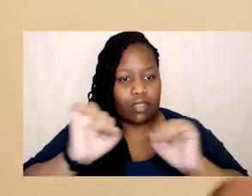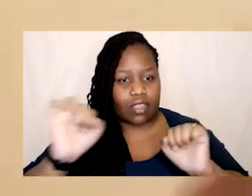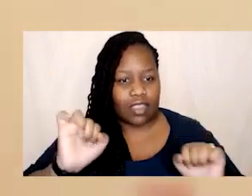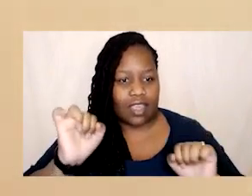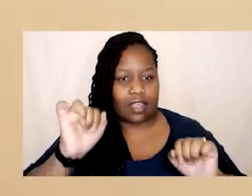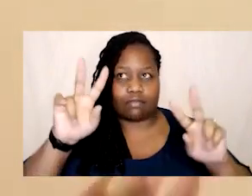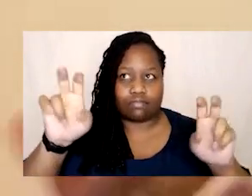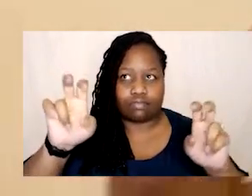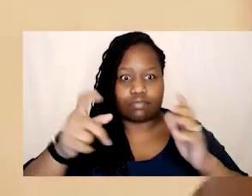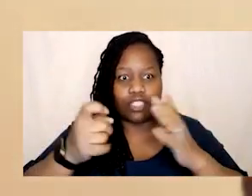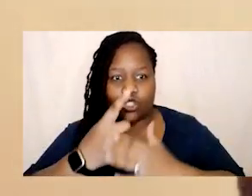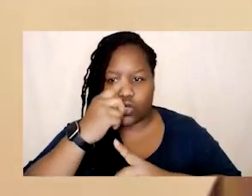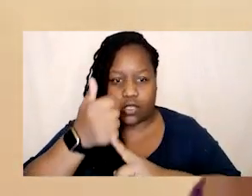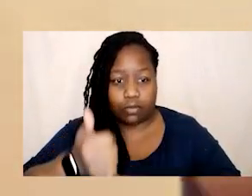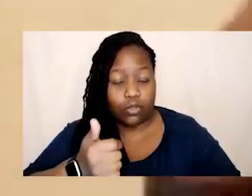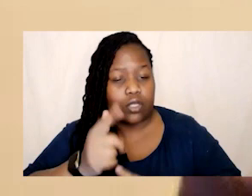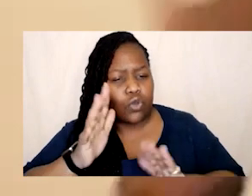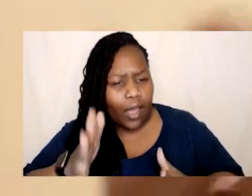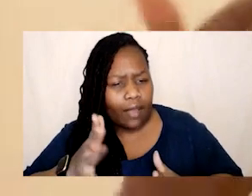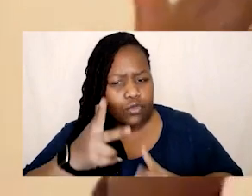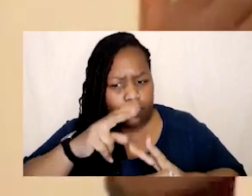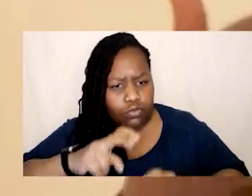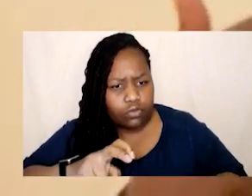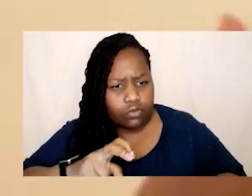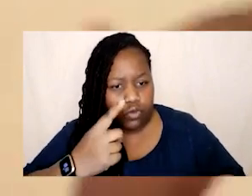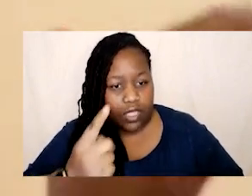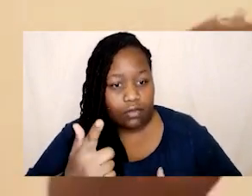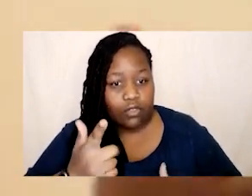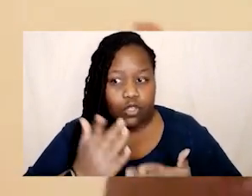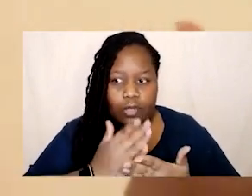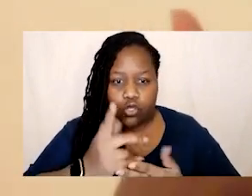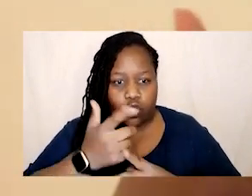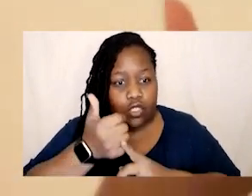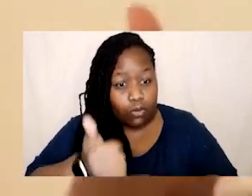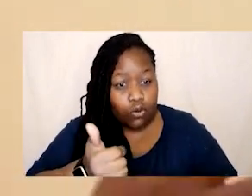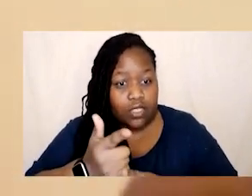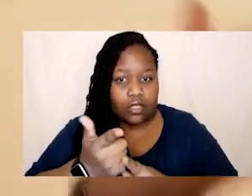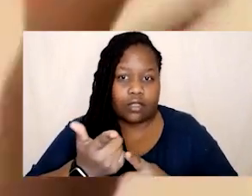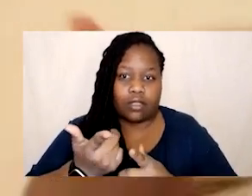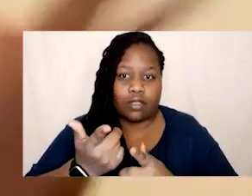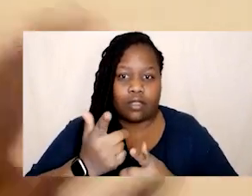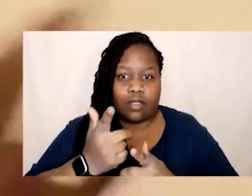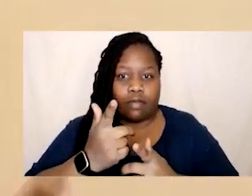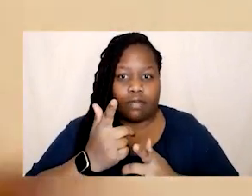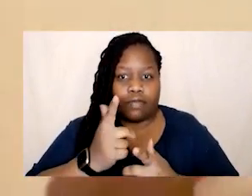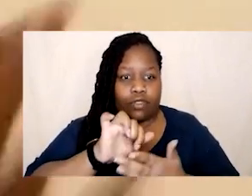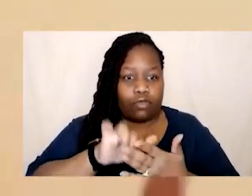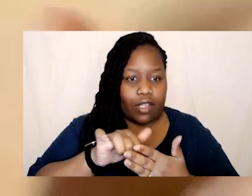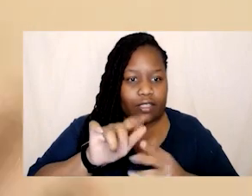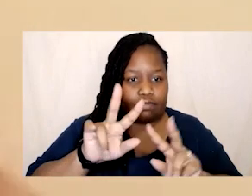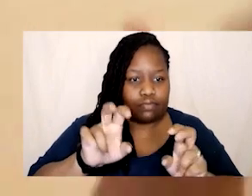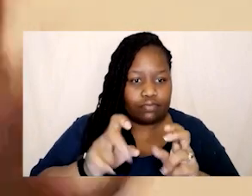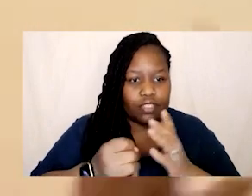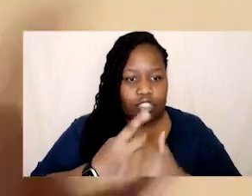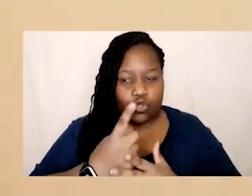experts i mean you do need to do your research to make sure you are amplifying um um kind of liberation communities not